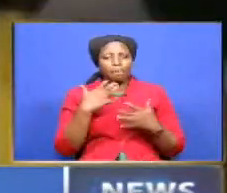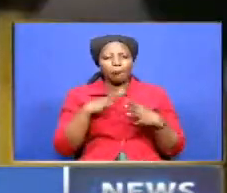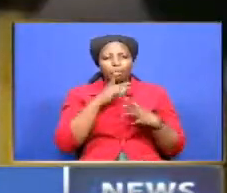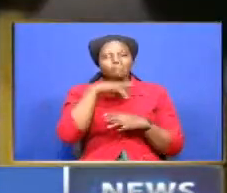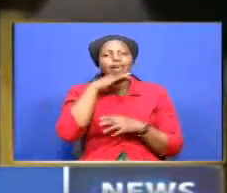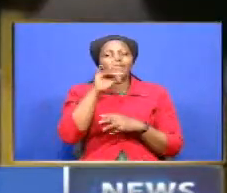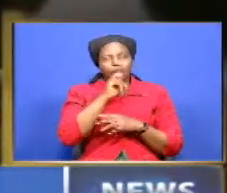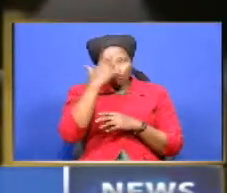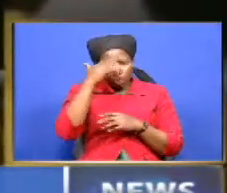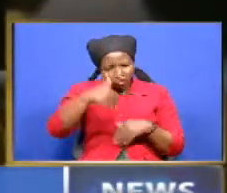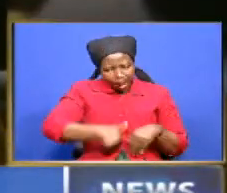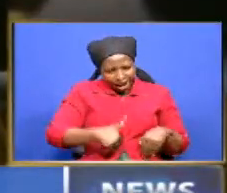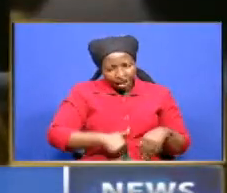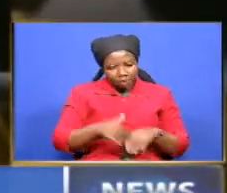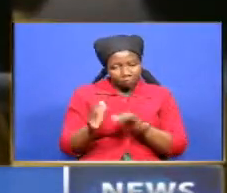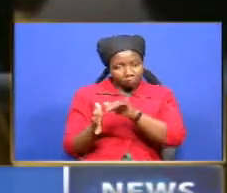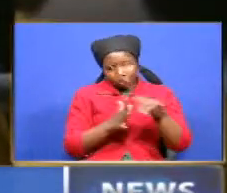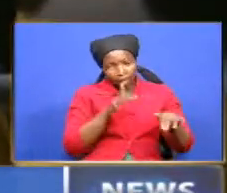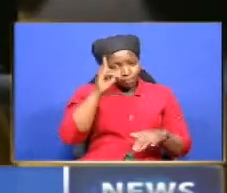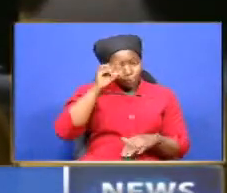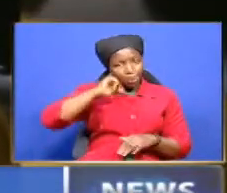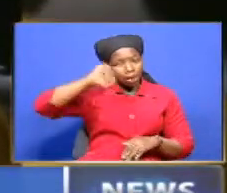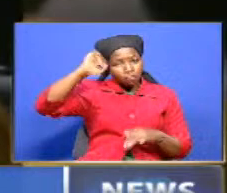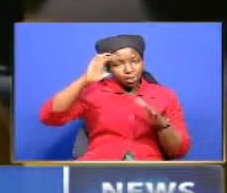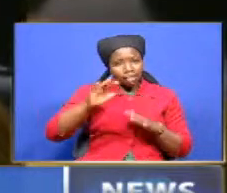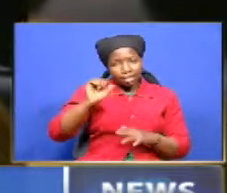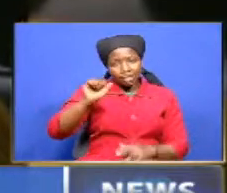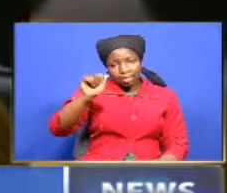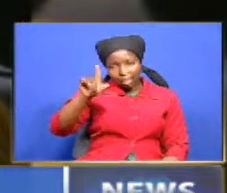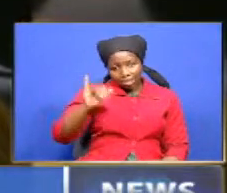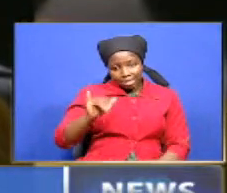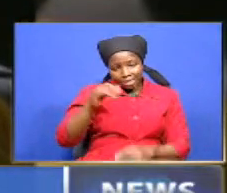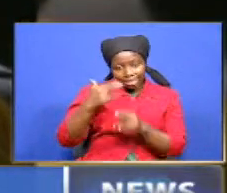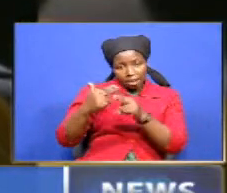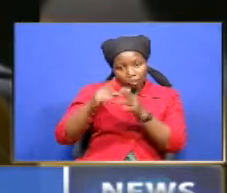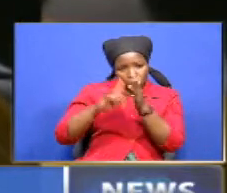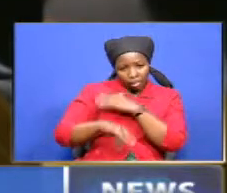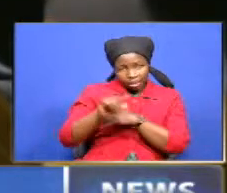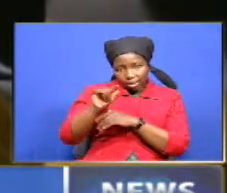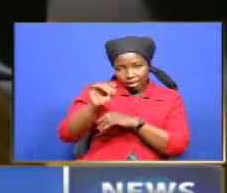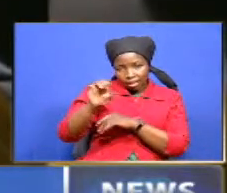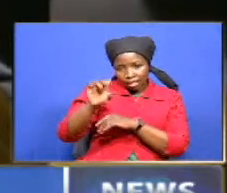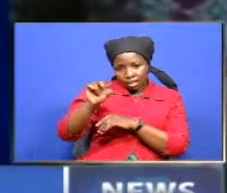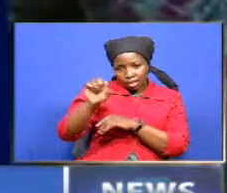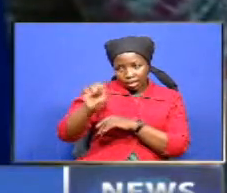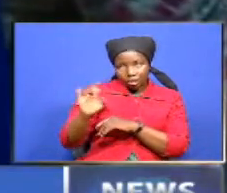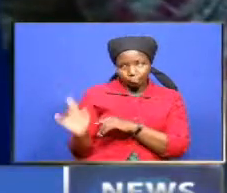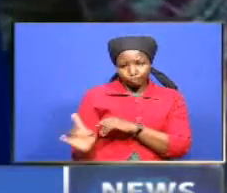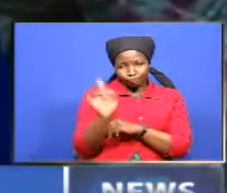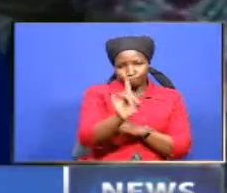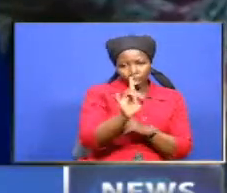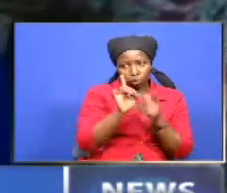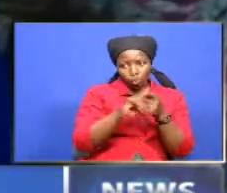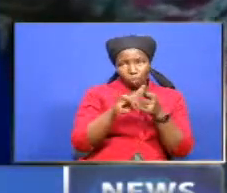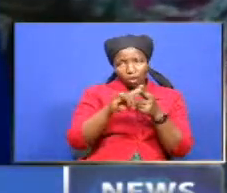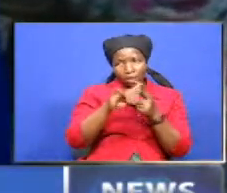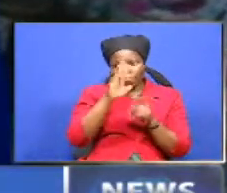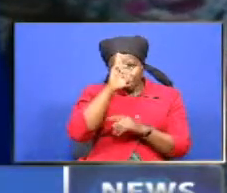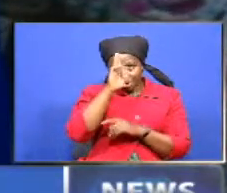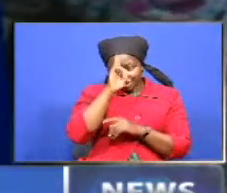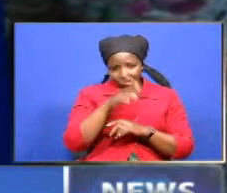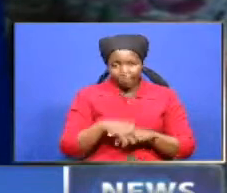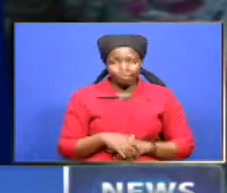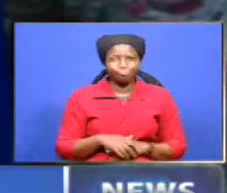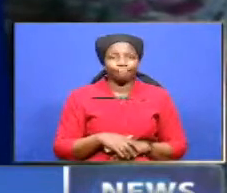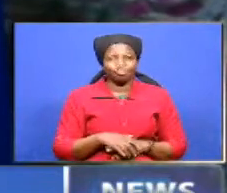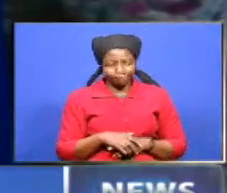meanwhile Mombasa politician Salim Mohamed popularly known as Tenge has presented himself to authorities this comes